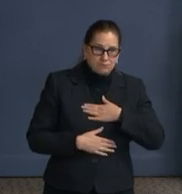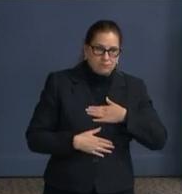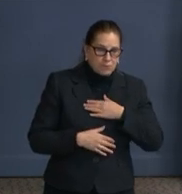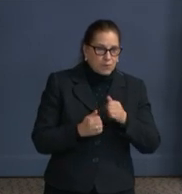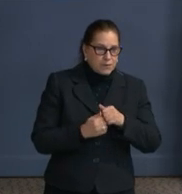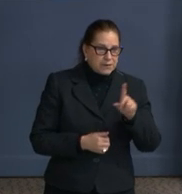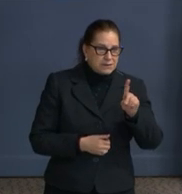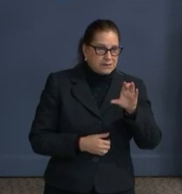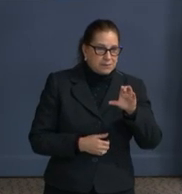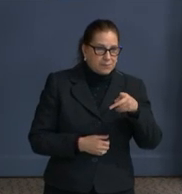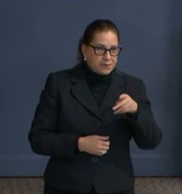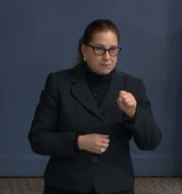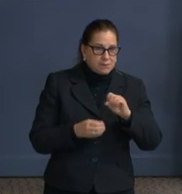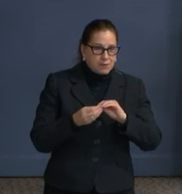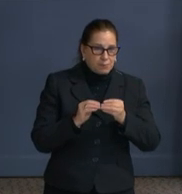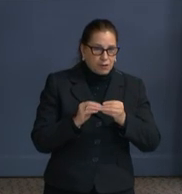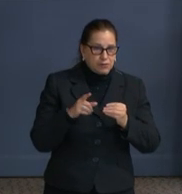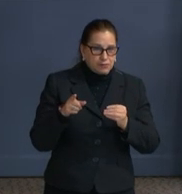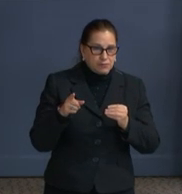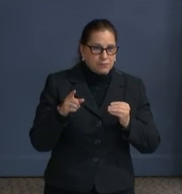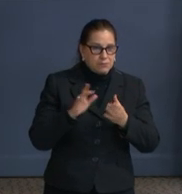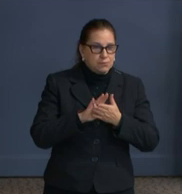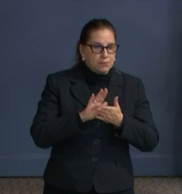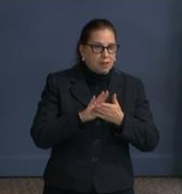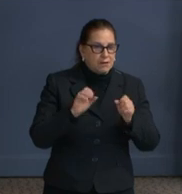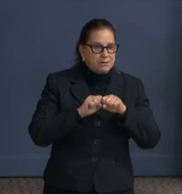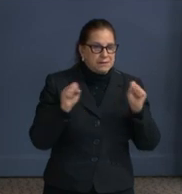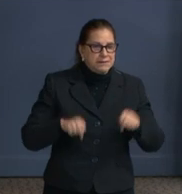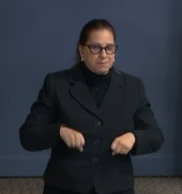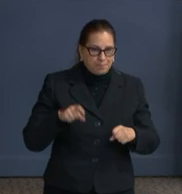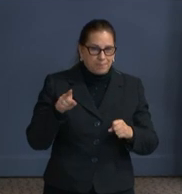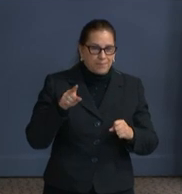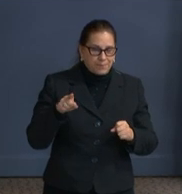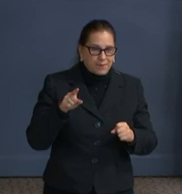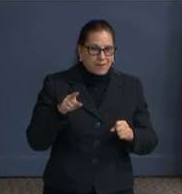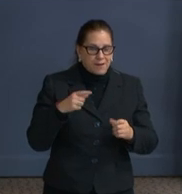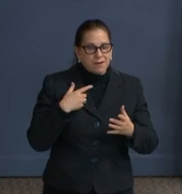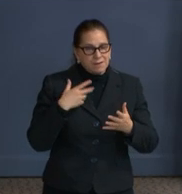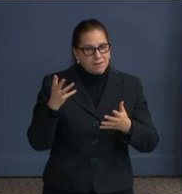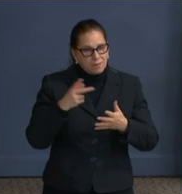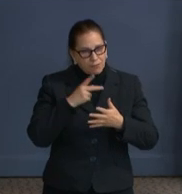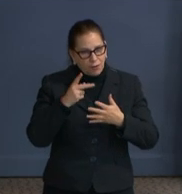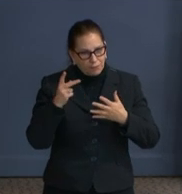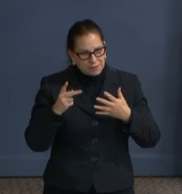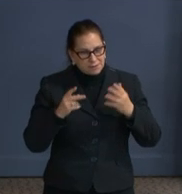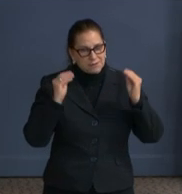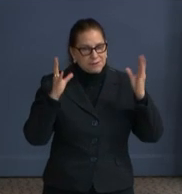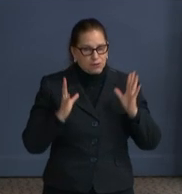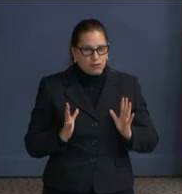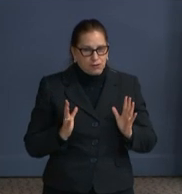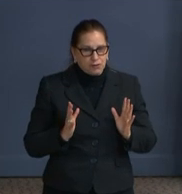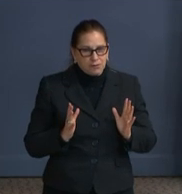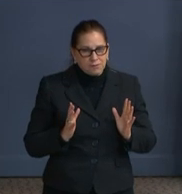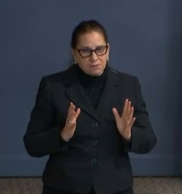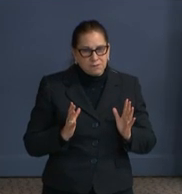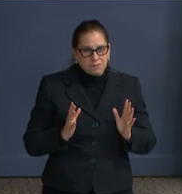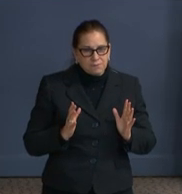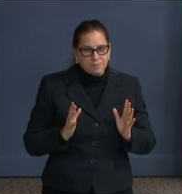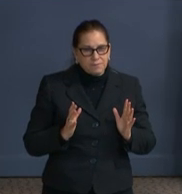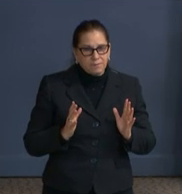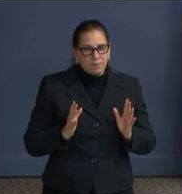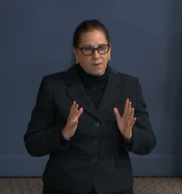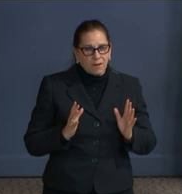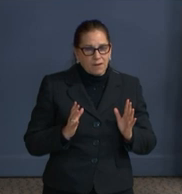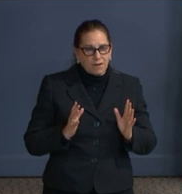I'm pleased, first of all, that we've been able to prioritize teachers and so that all of our in-person